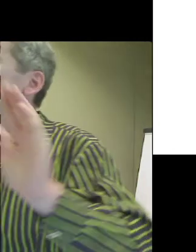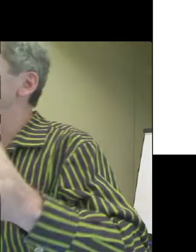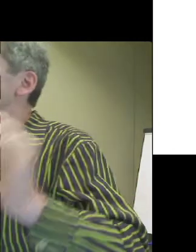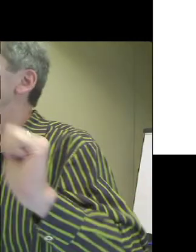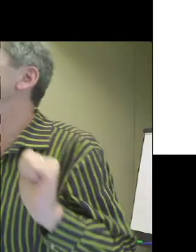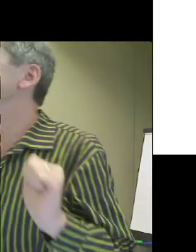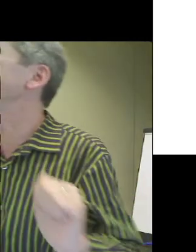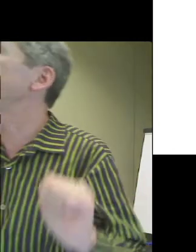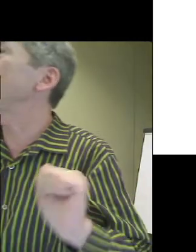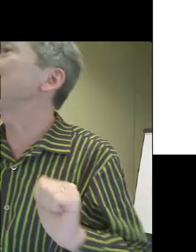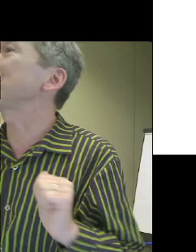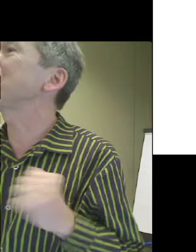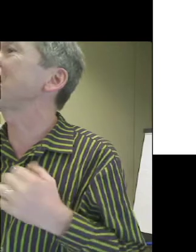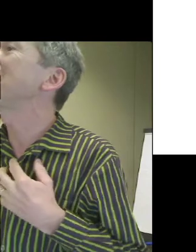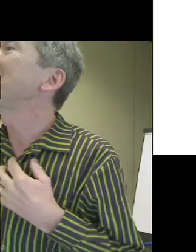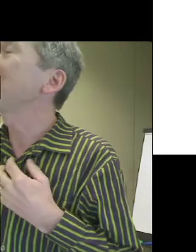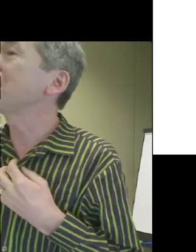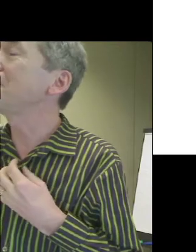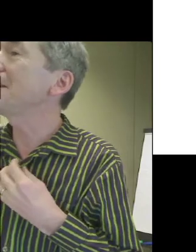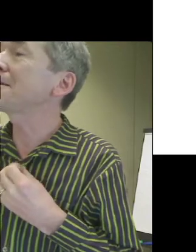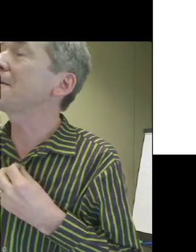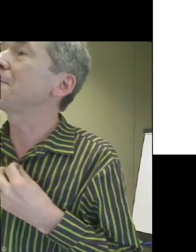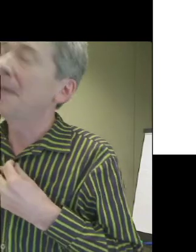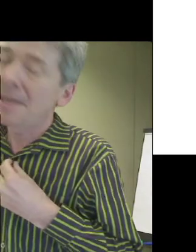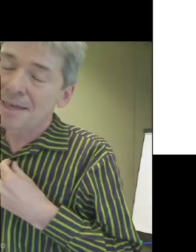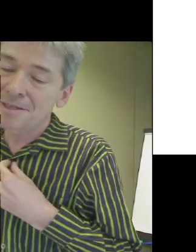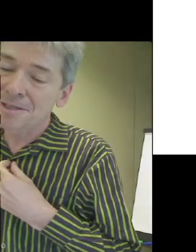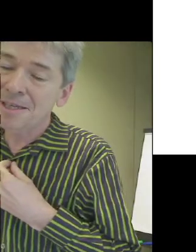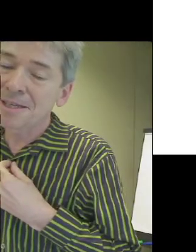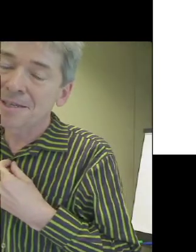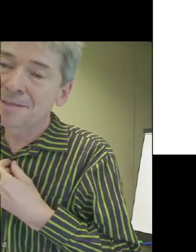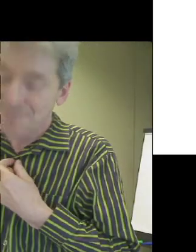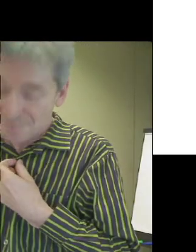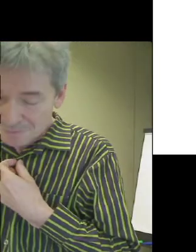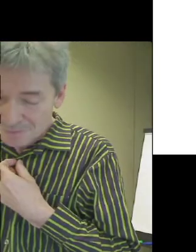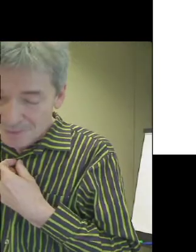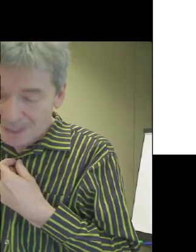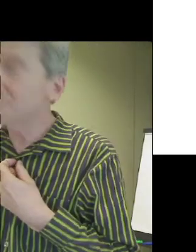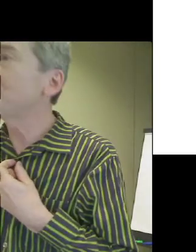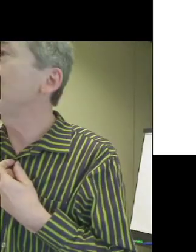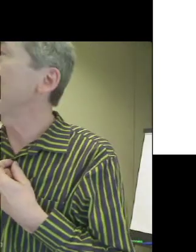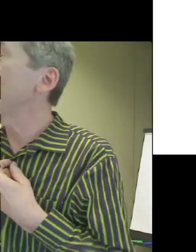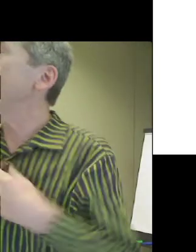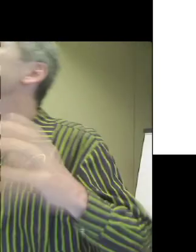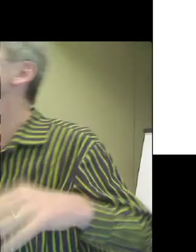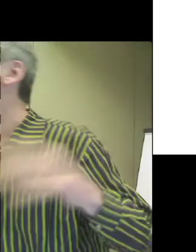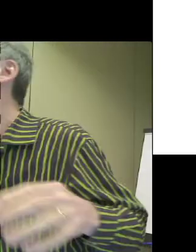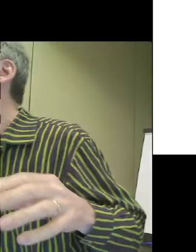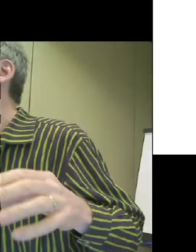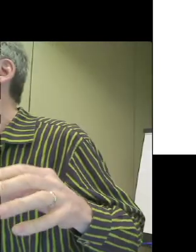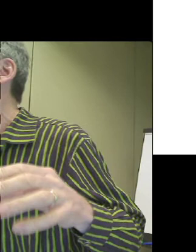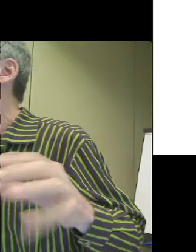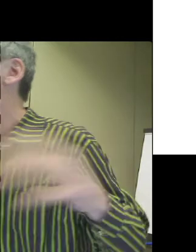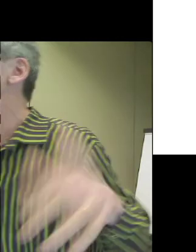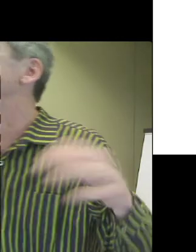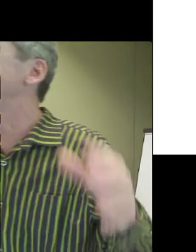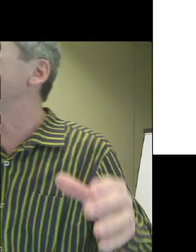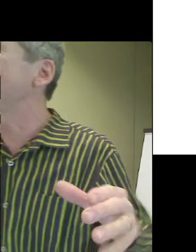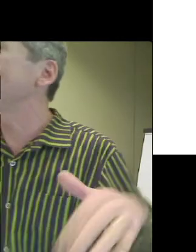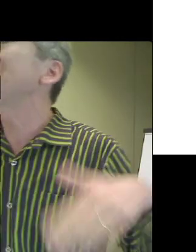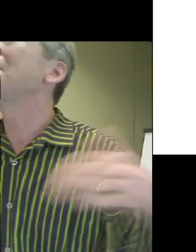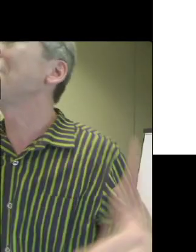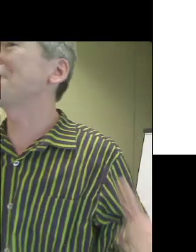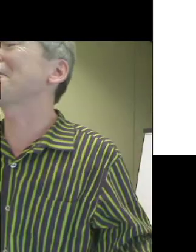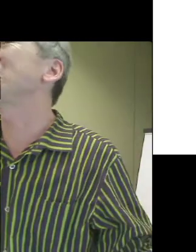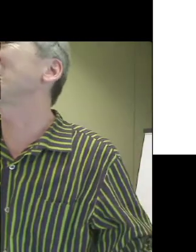research Professor Petri, who will be talking to you later, has undertaken in 2005 for the Museums, Libraries and Archives Council